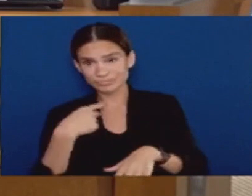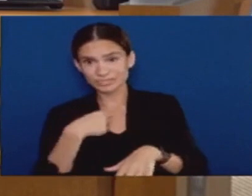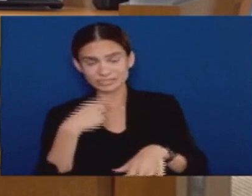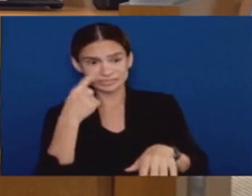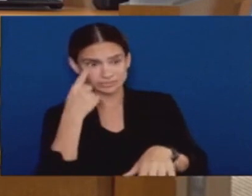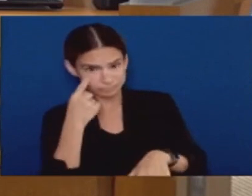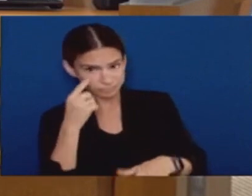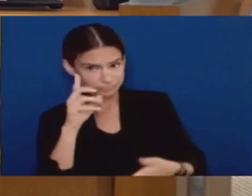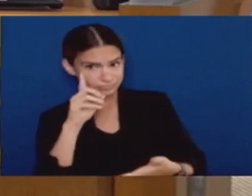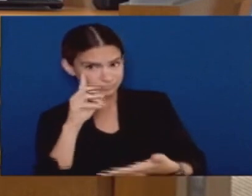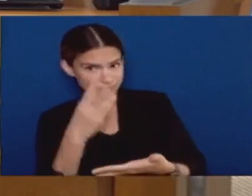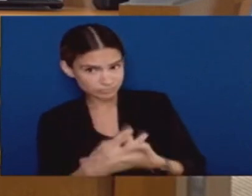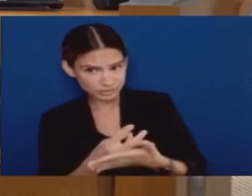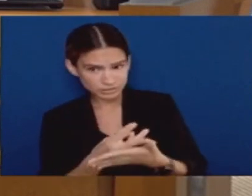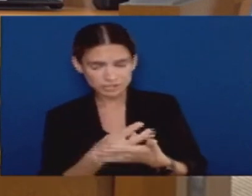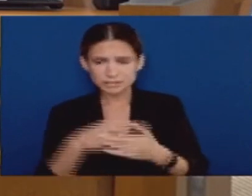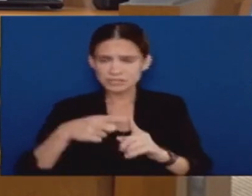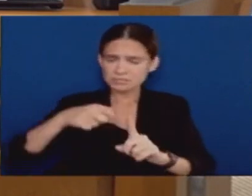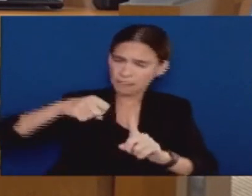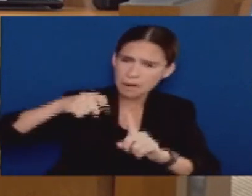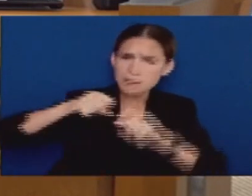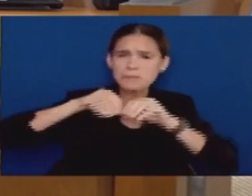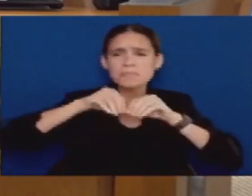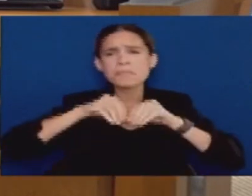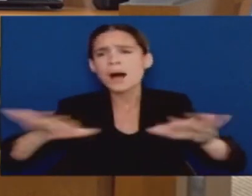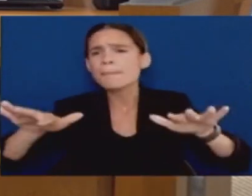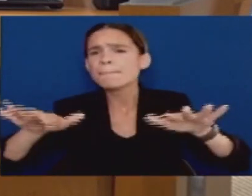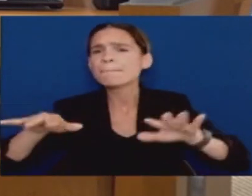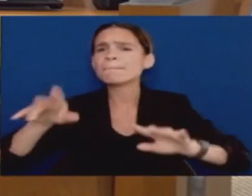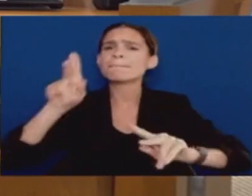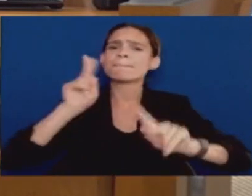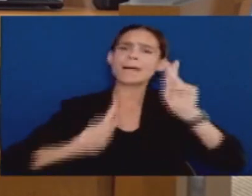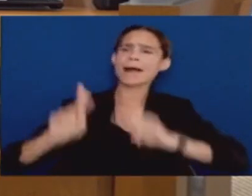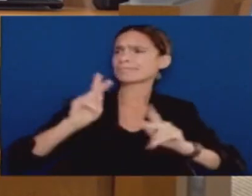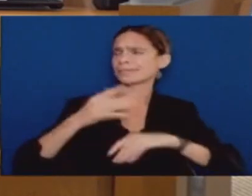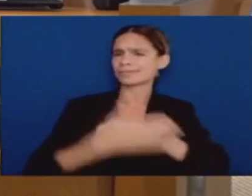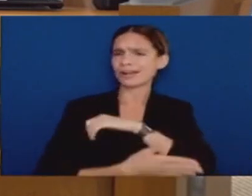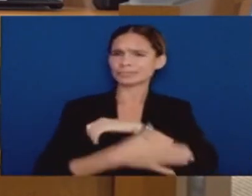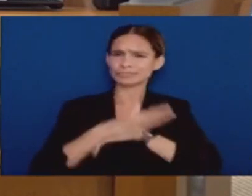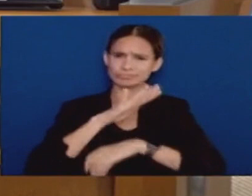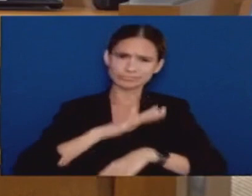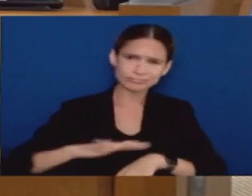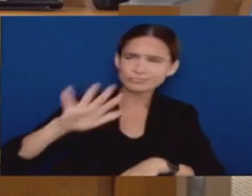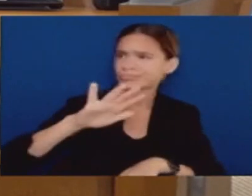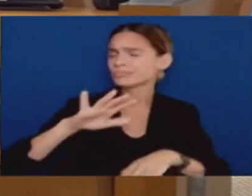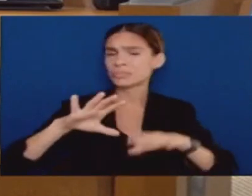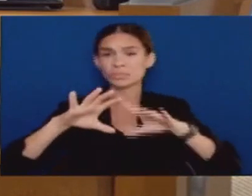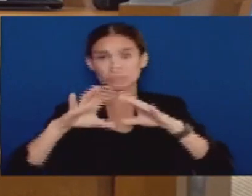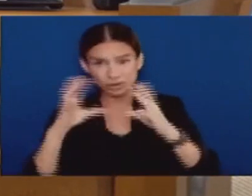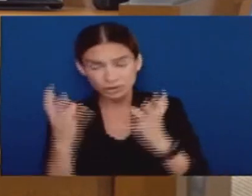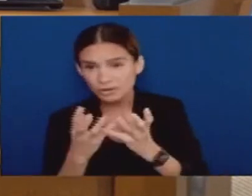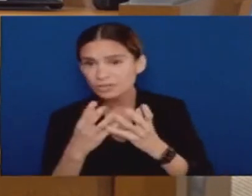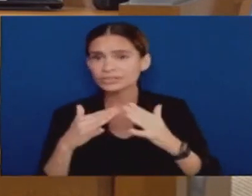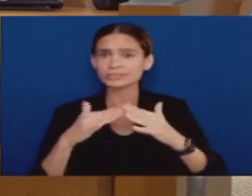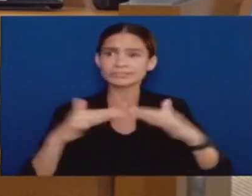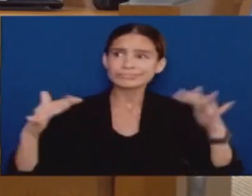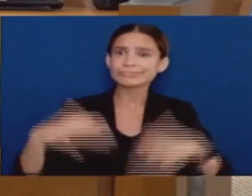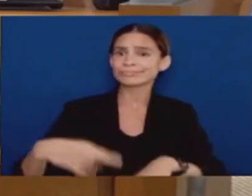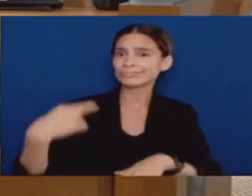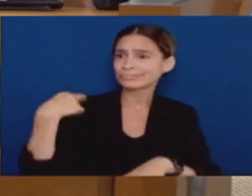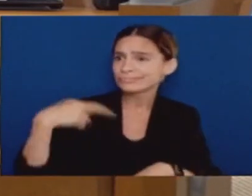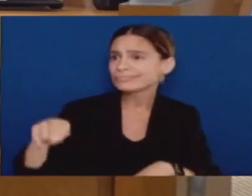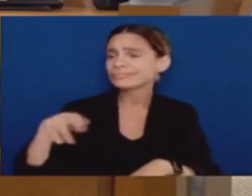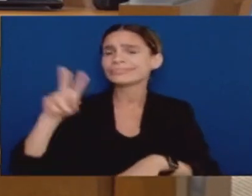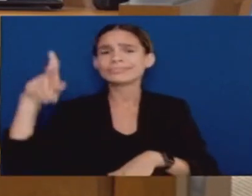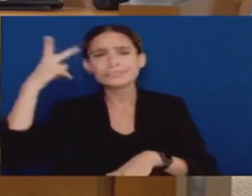around the world of all nationalities, faiths, political perspectives for change and to protest